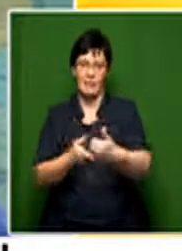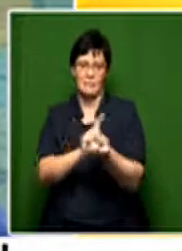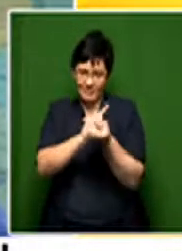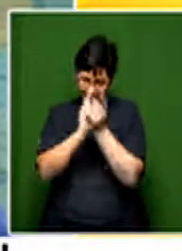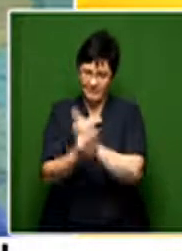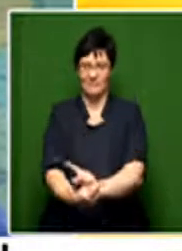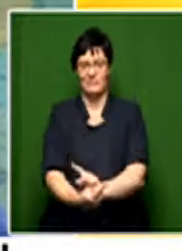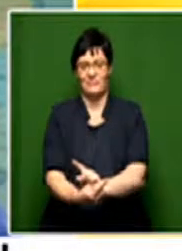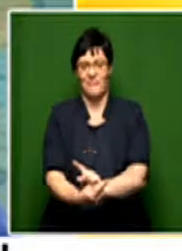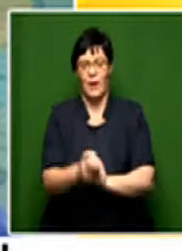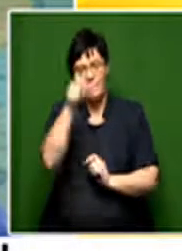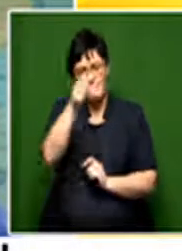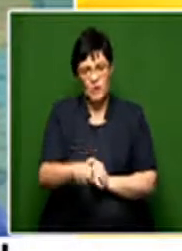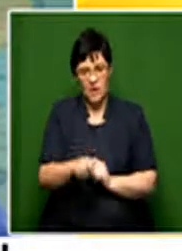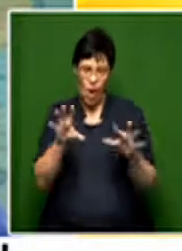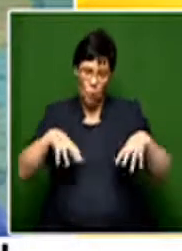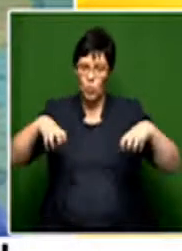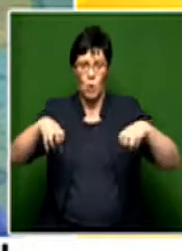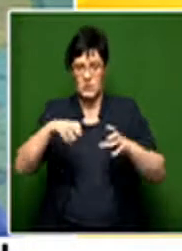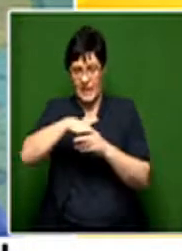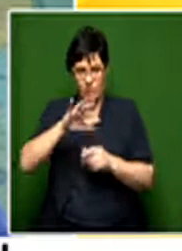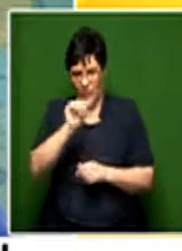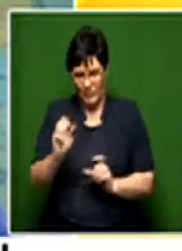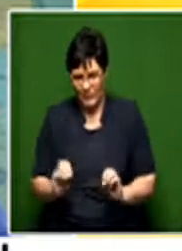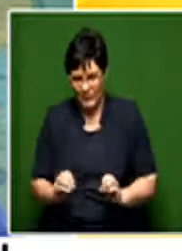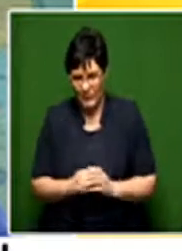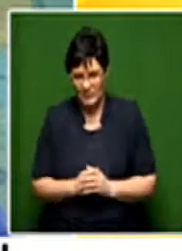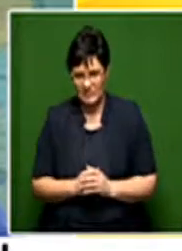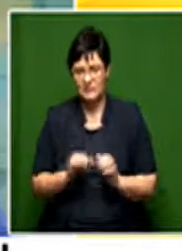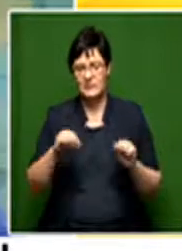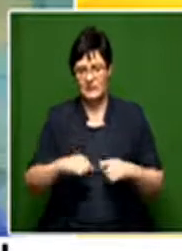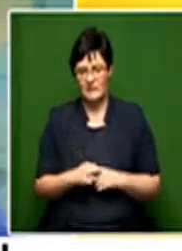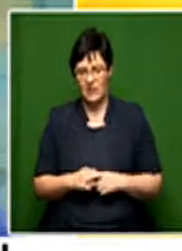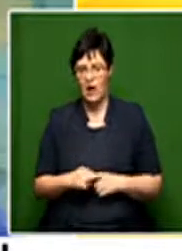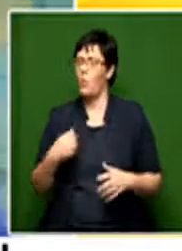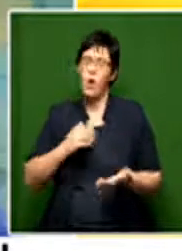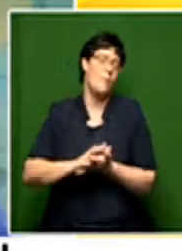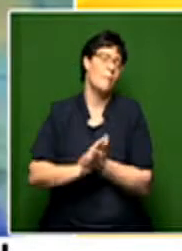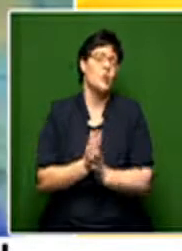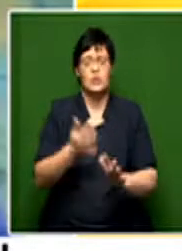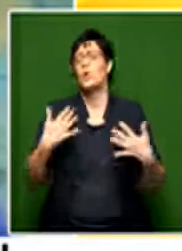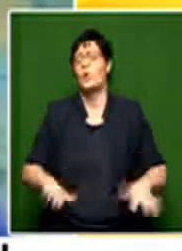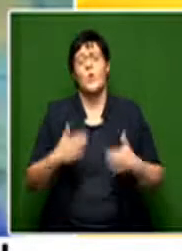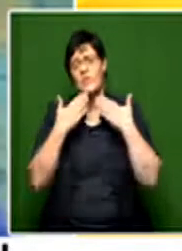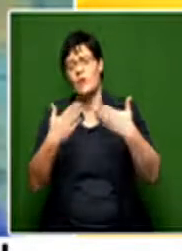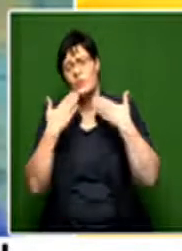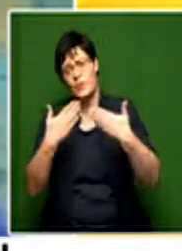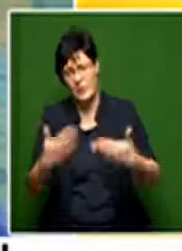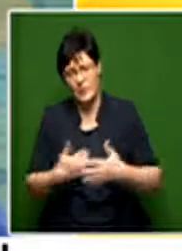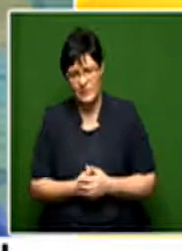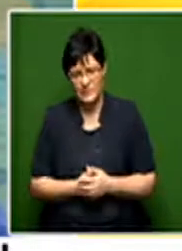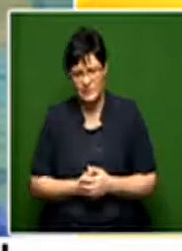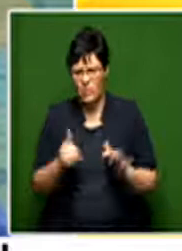become someone that is not a ghost in this country. Indeed. Yeah. I would so appreciate that. Thank you so much.